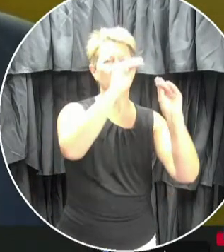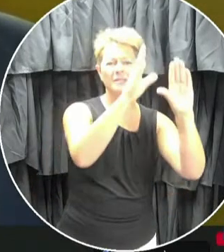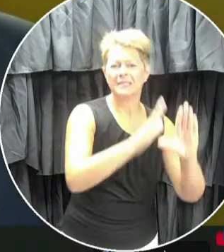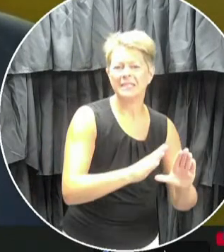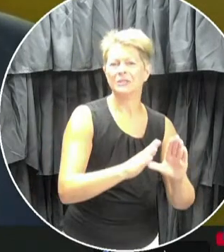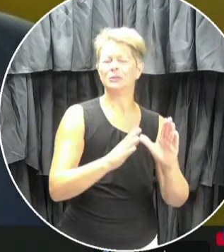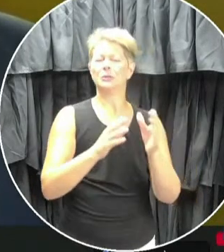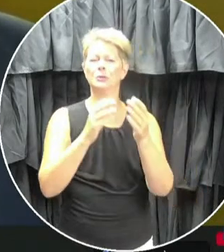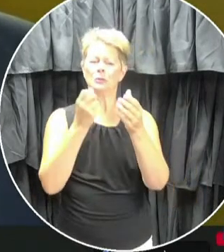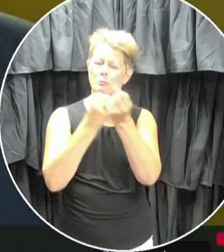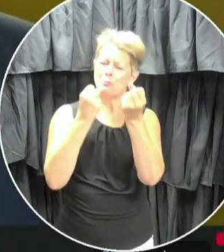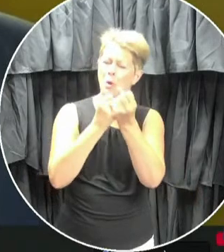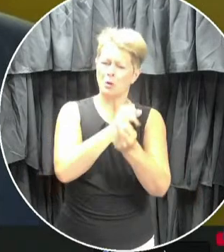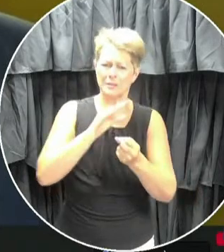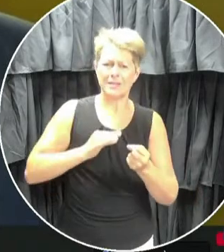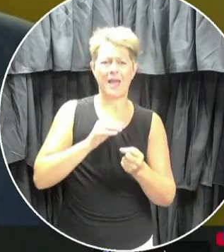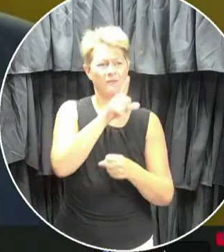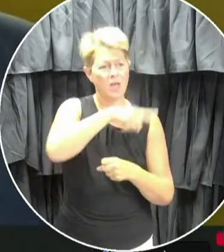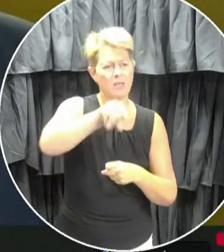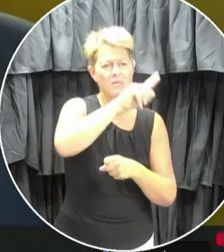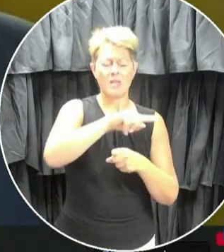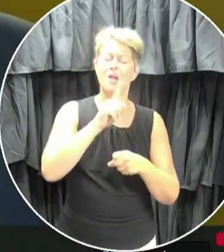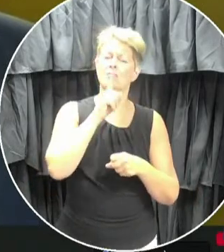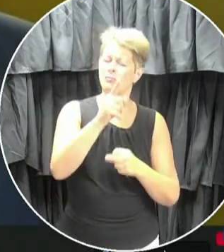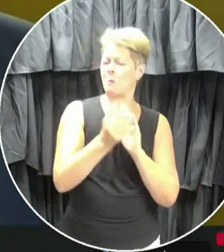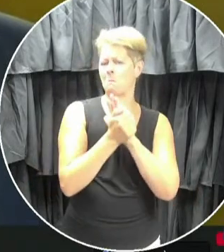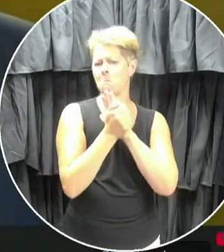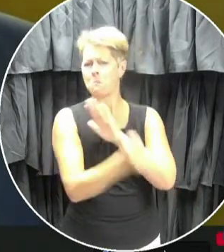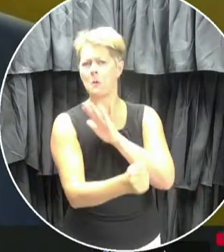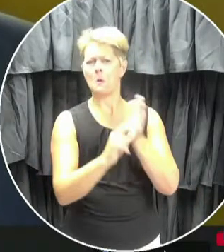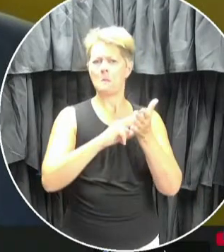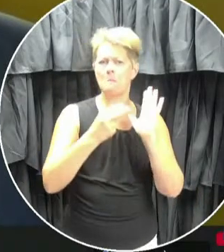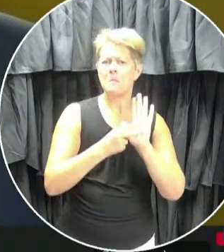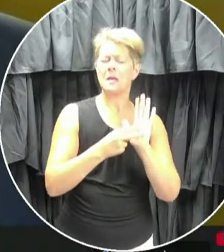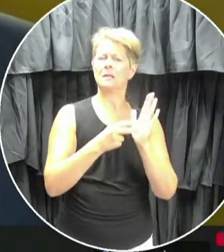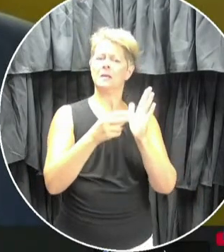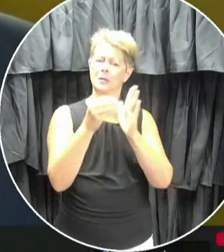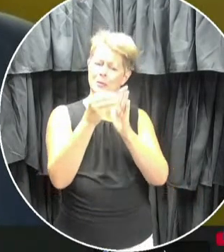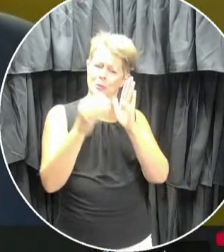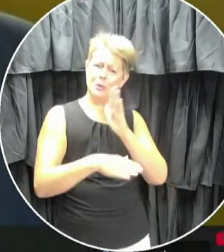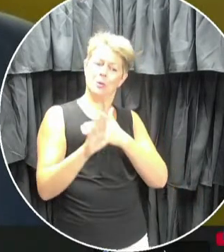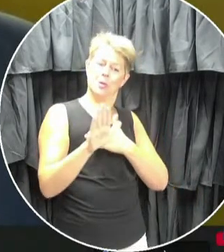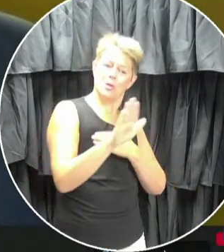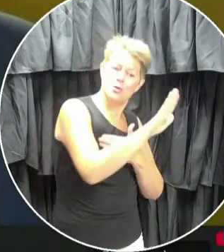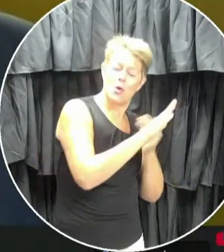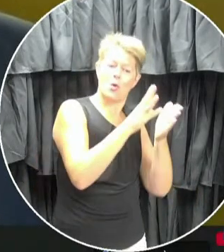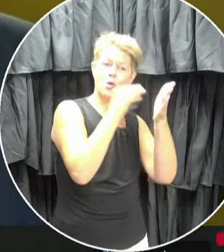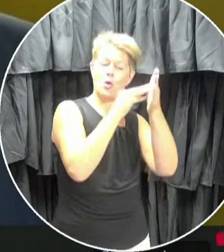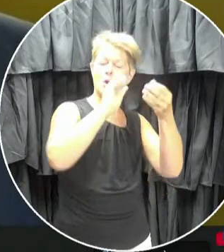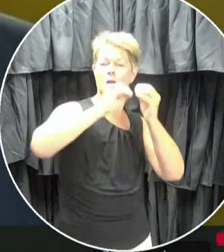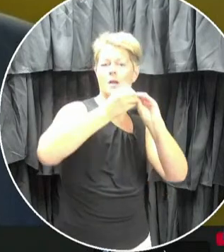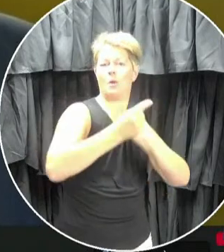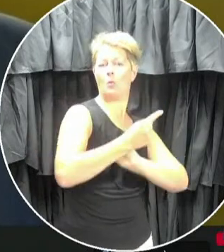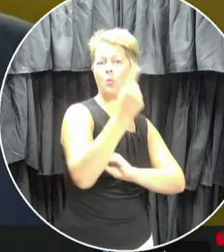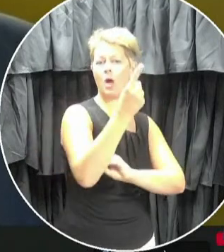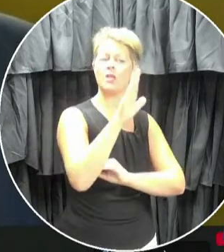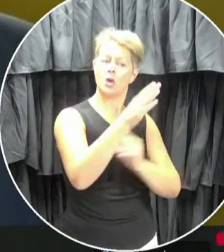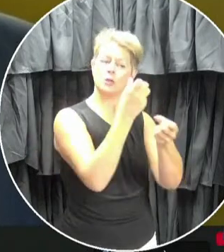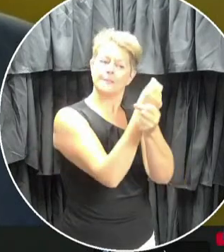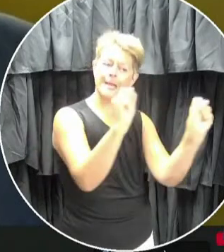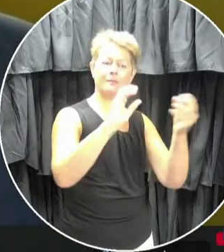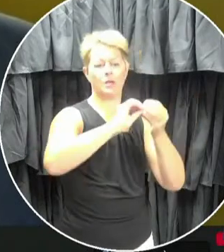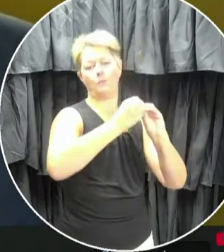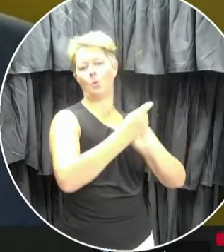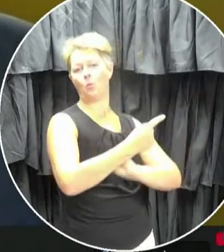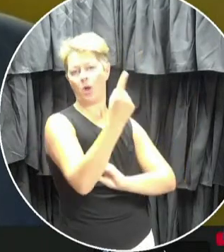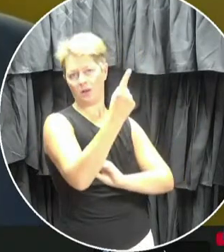diligent support staff to do what they have always done to put student well-being and learning first. But we will need everybody's help,